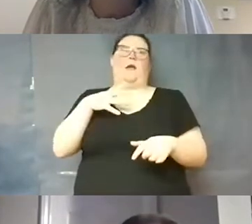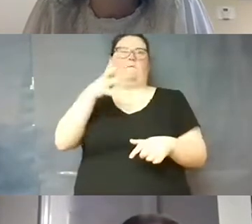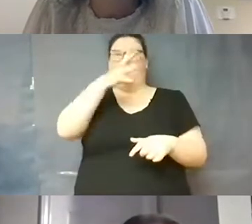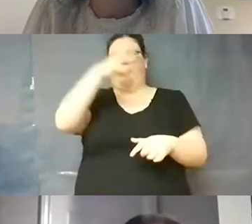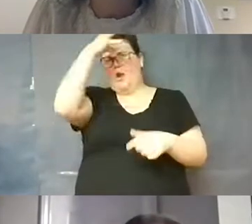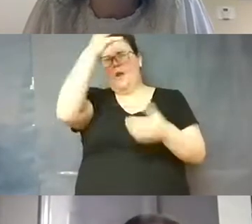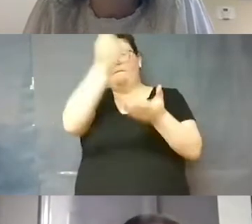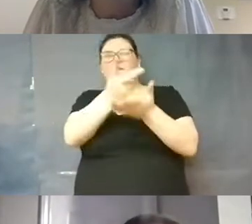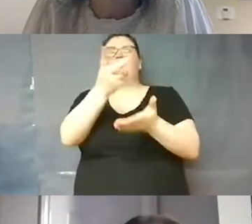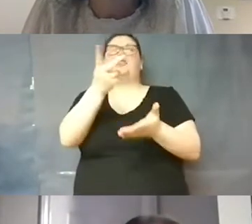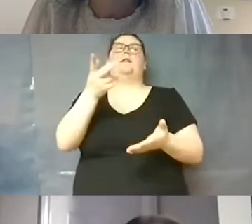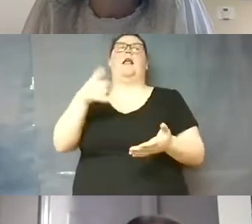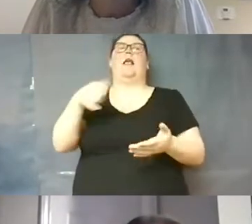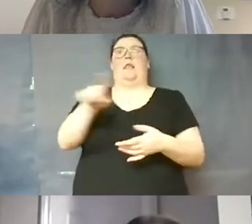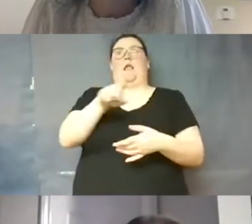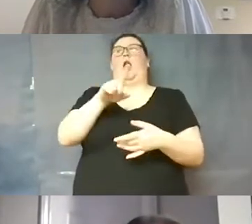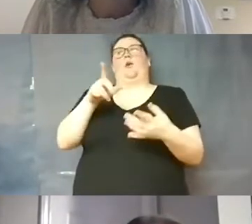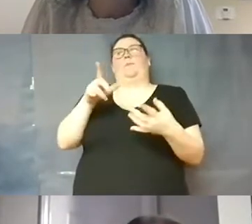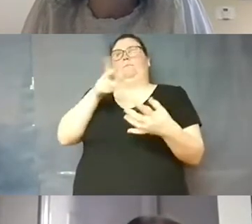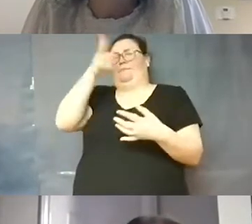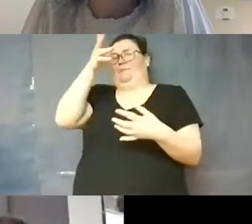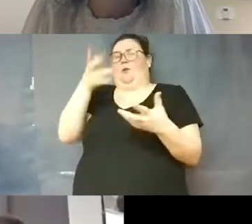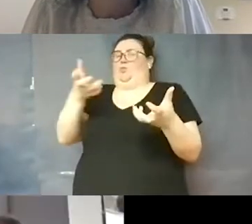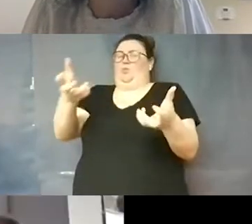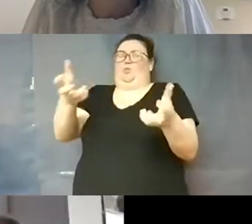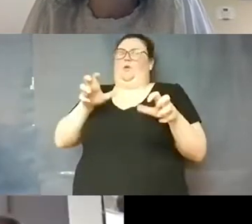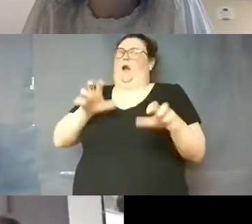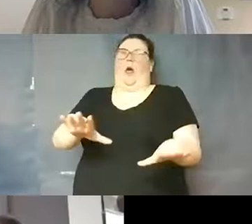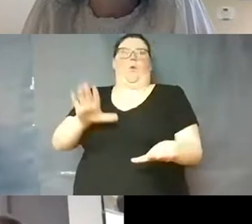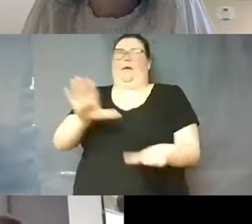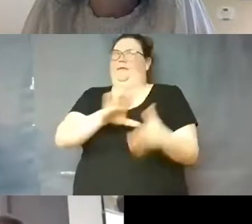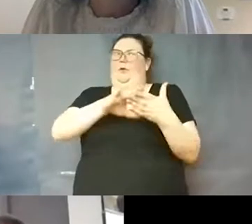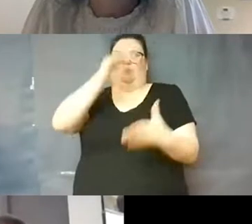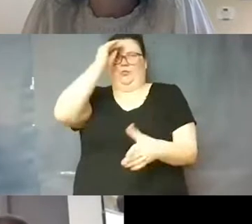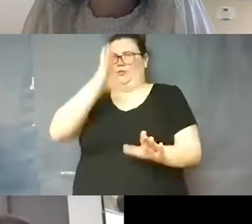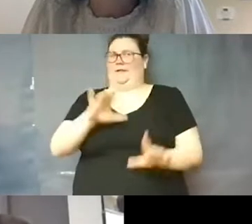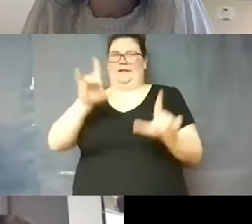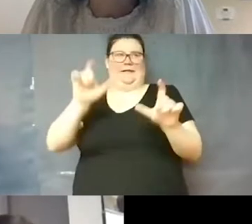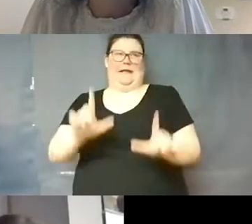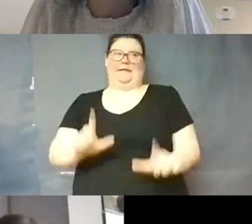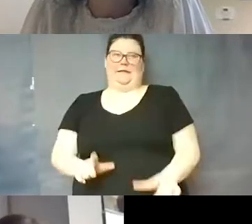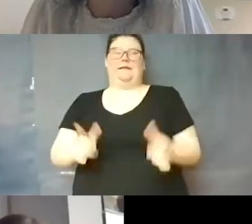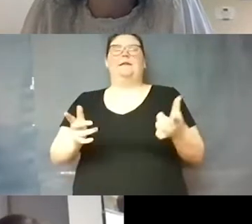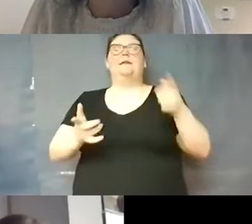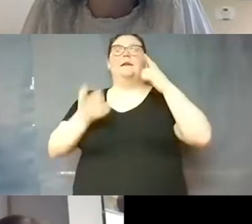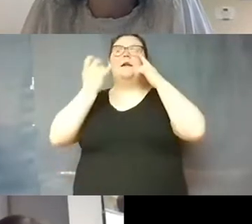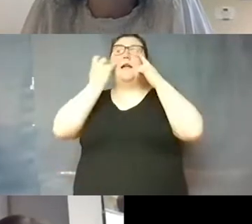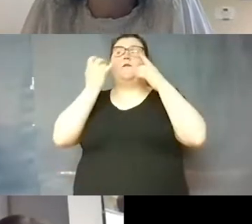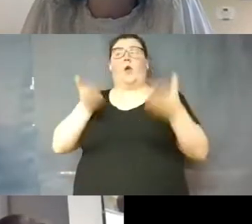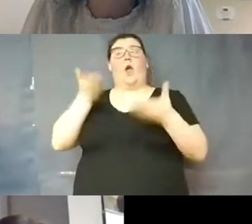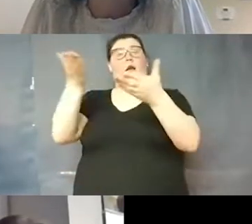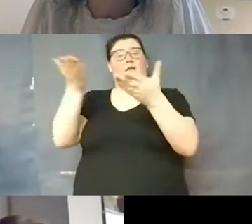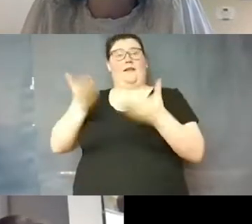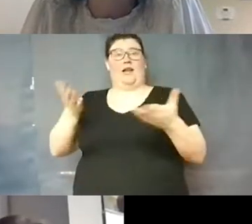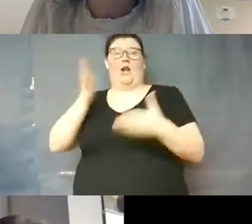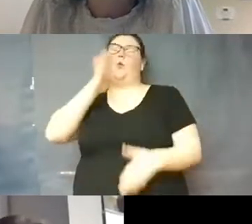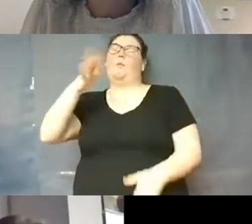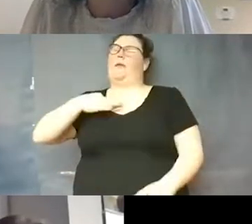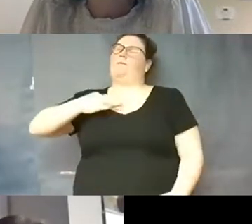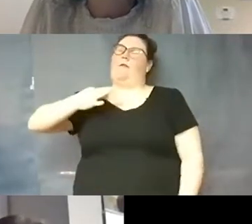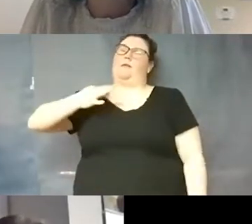of people who definitely do not want their students tested so if we were to offer it here it would be completely voluntary